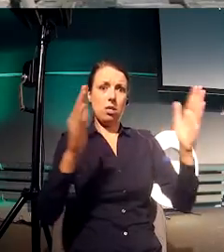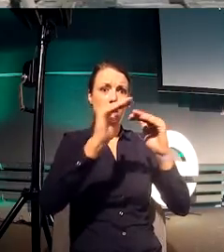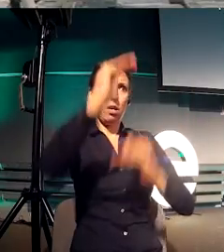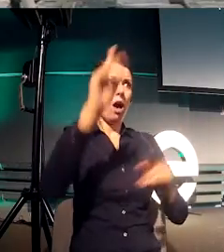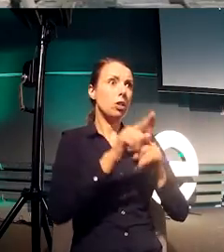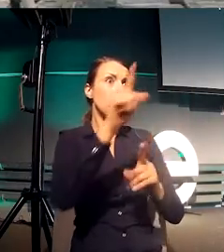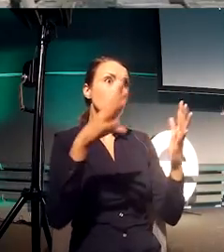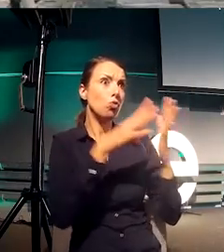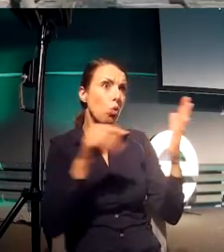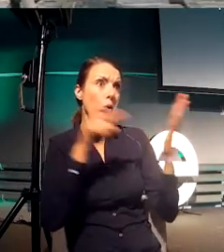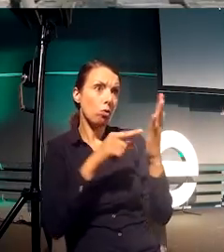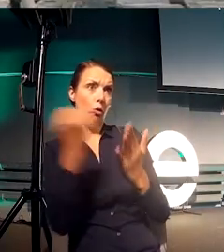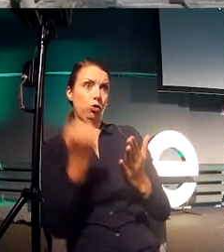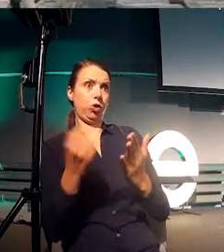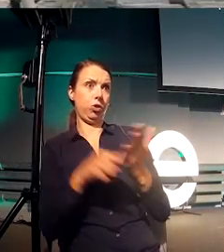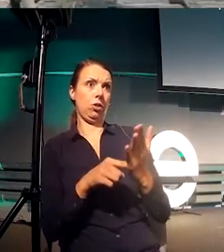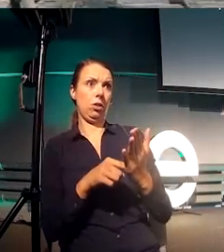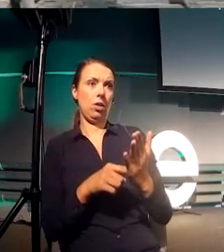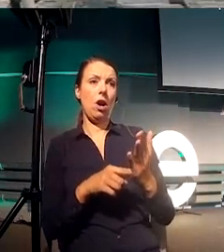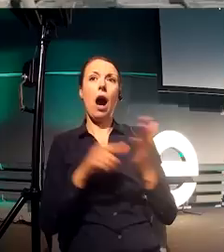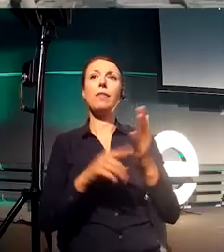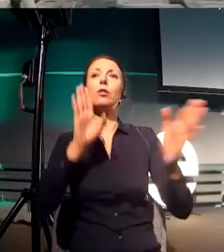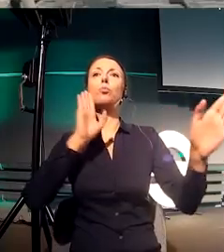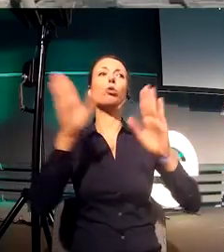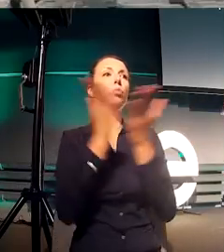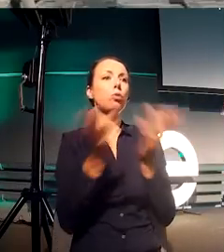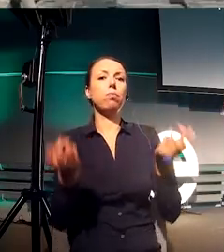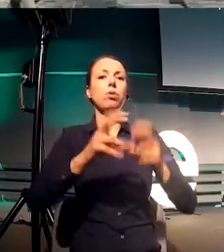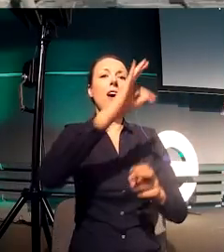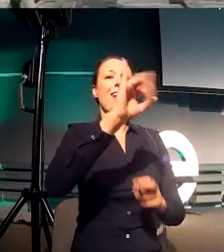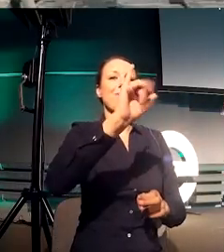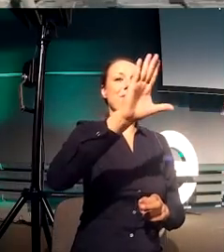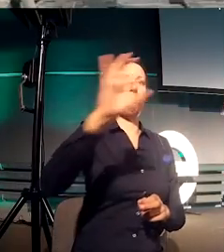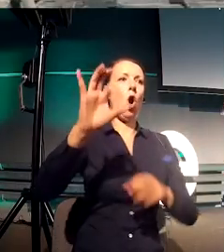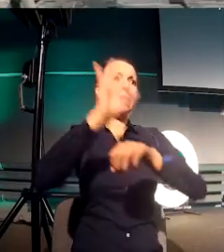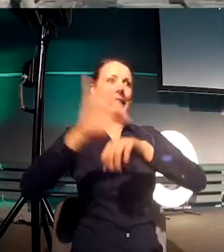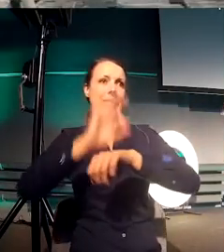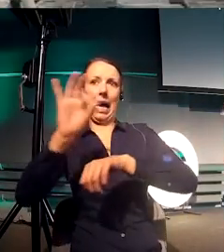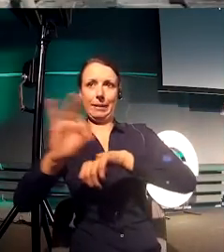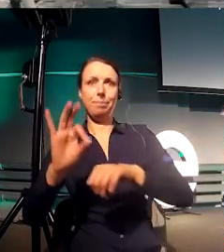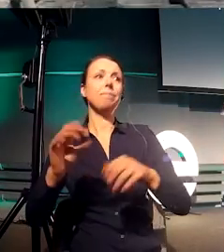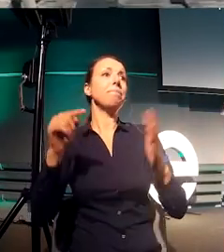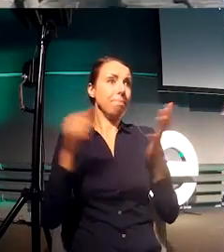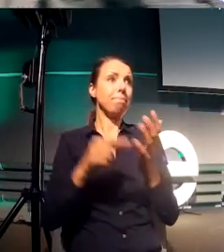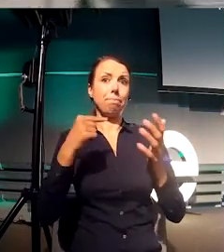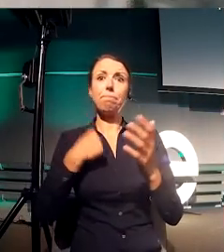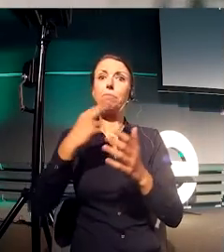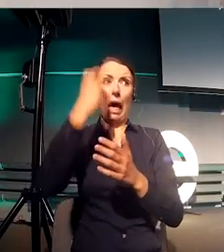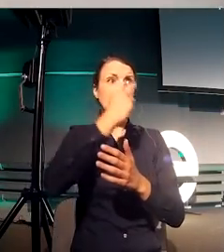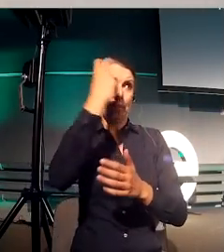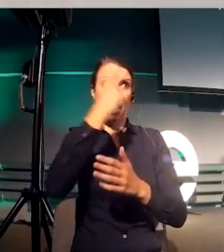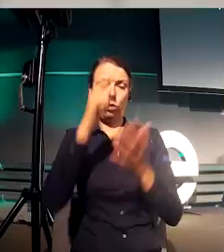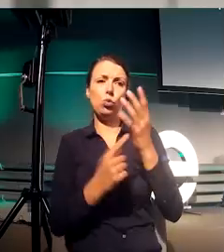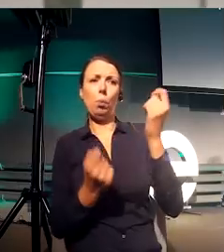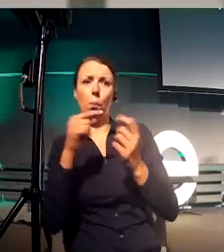years, I've been working exactly on that. Fibon Design System helps me measure hierarchy, gives me